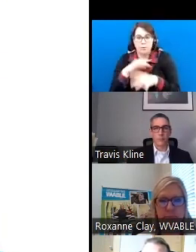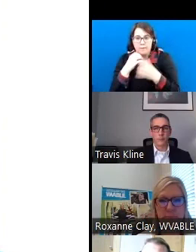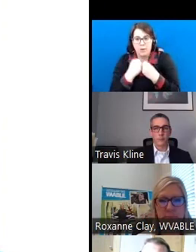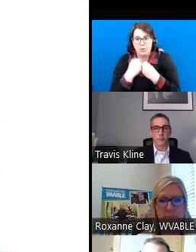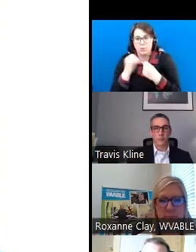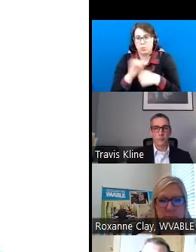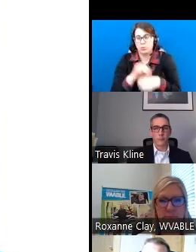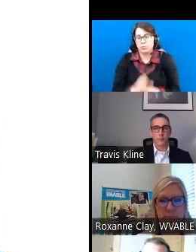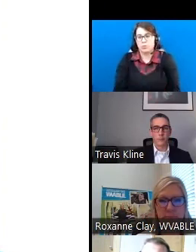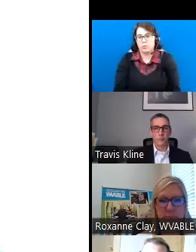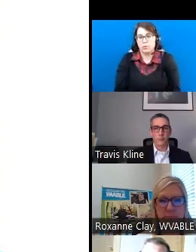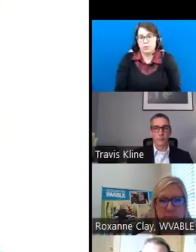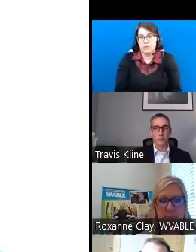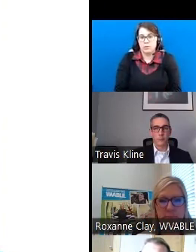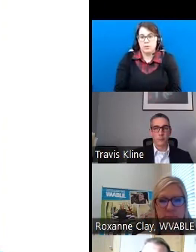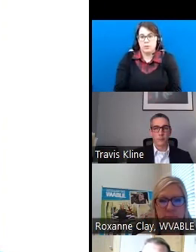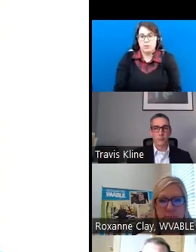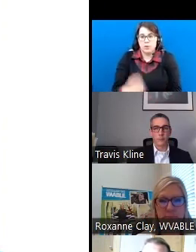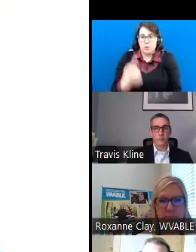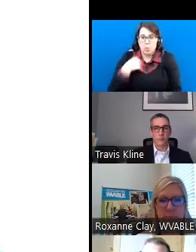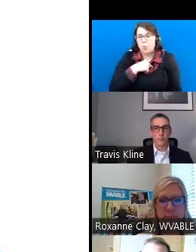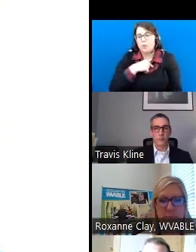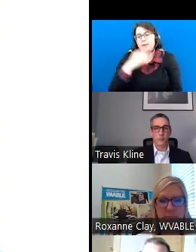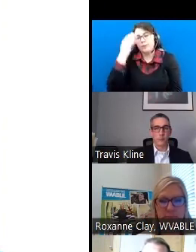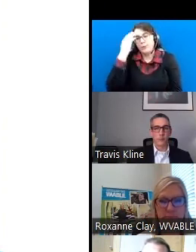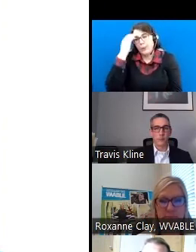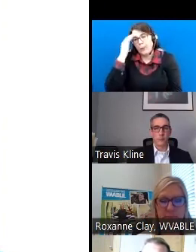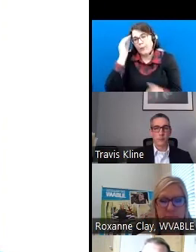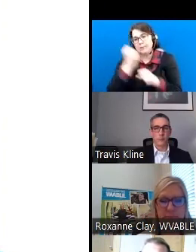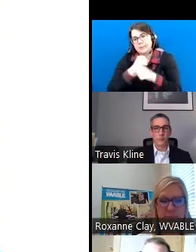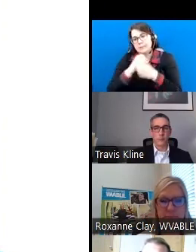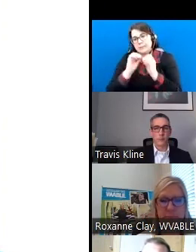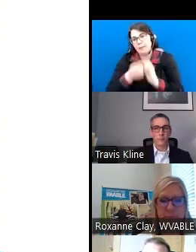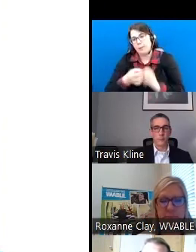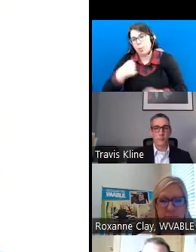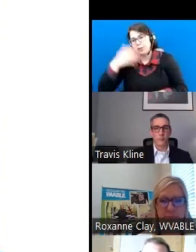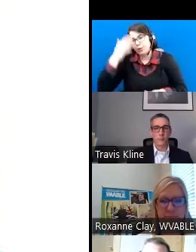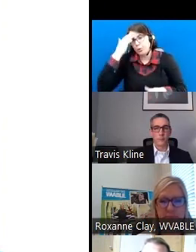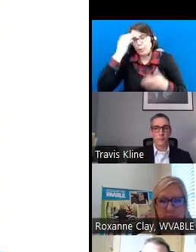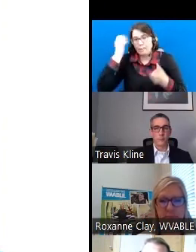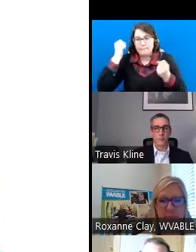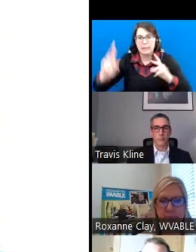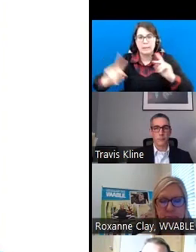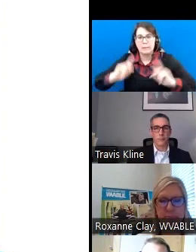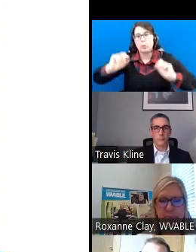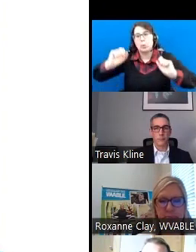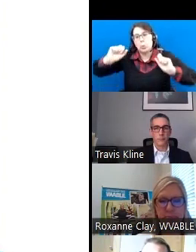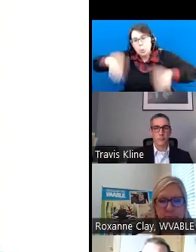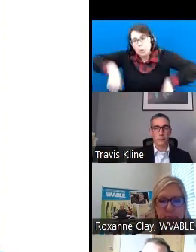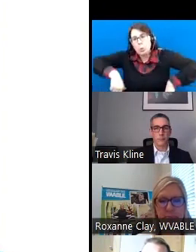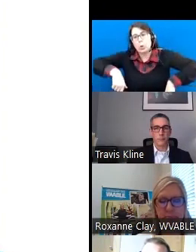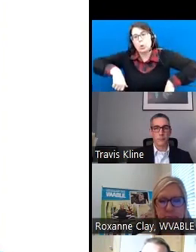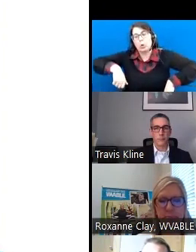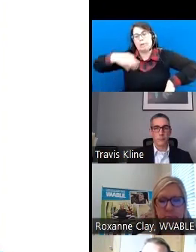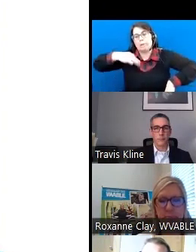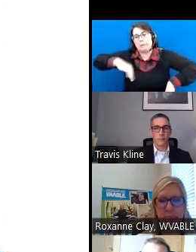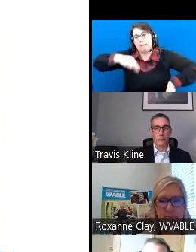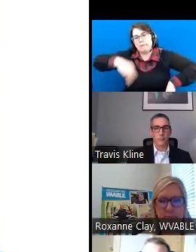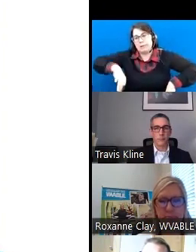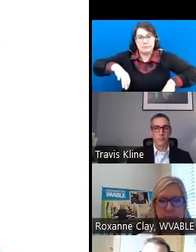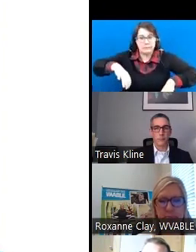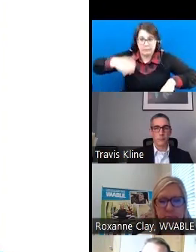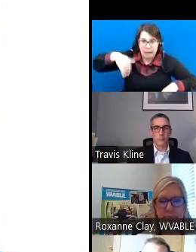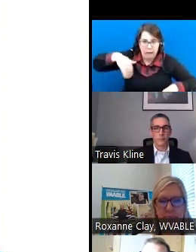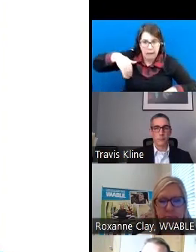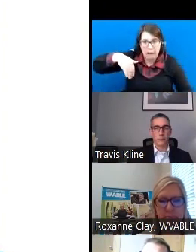think we know the numbers, we know how many more people could possibly, could certainly benefit, they're not there